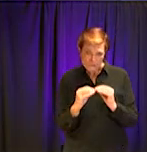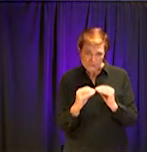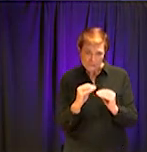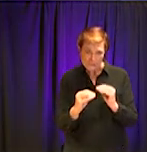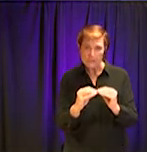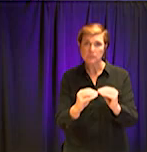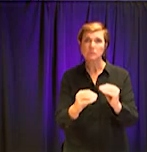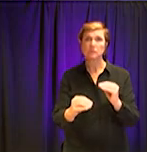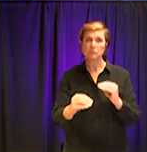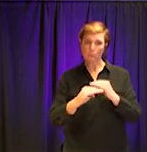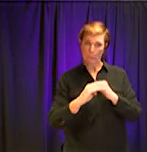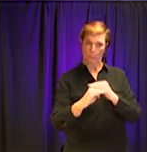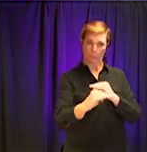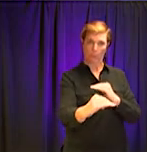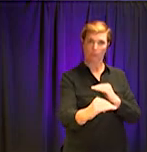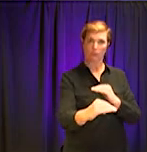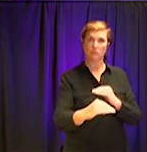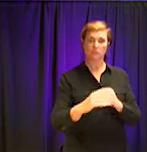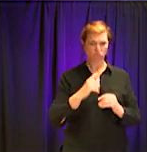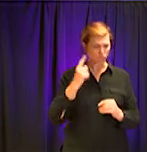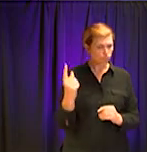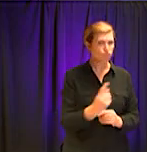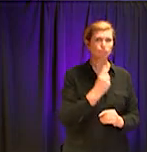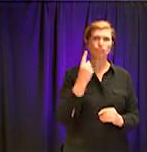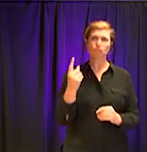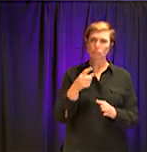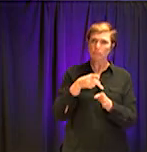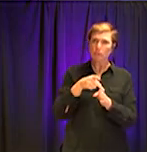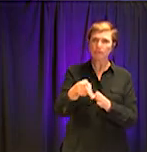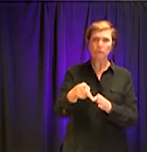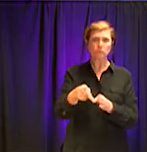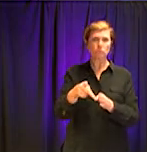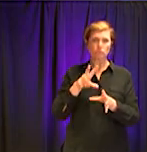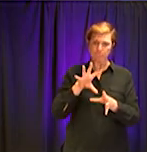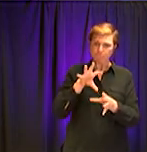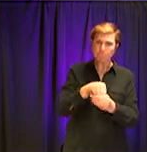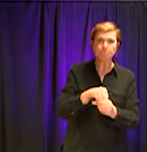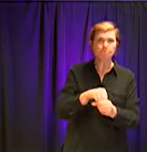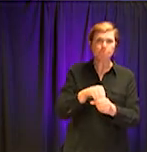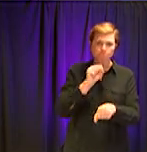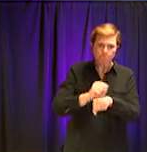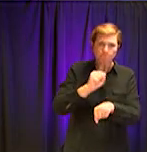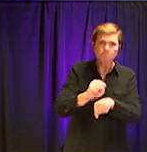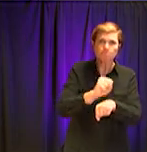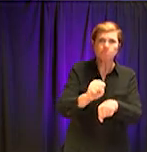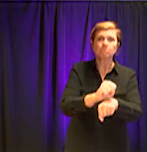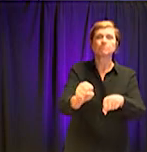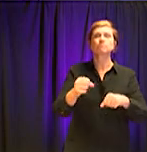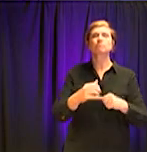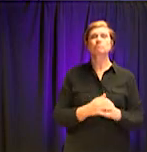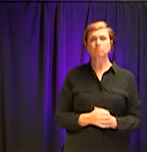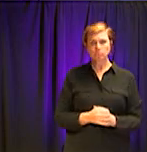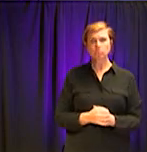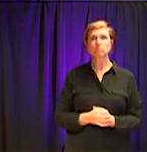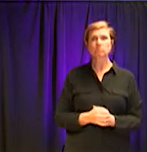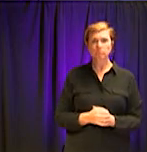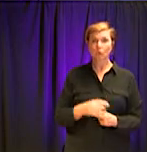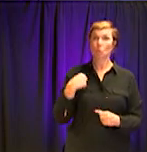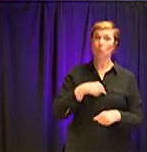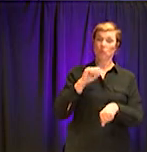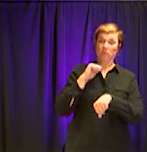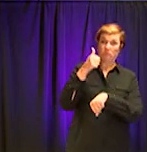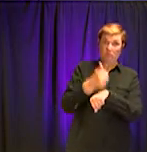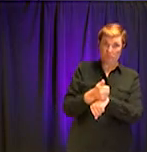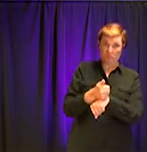in a professional manner. We have implemented and developed an emergency protocol